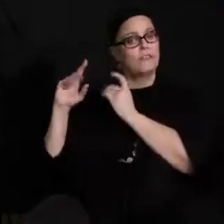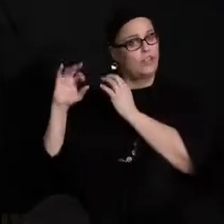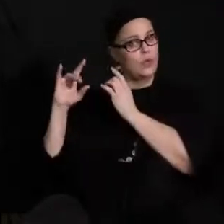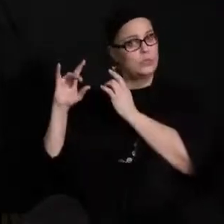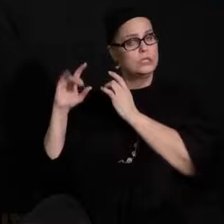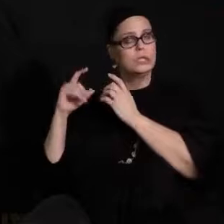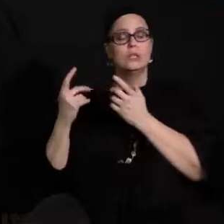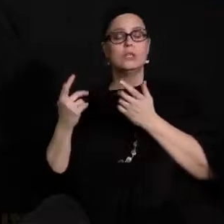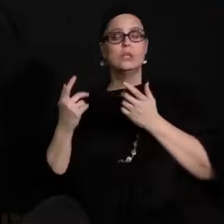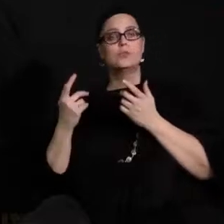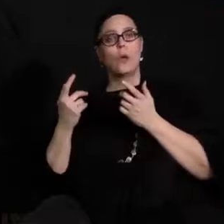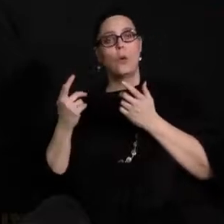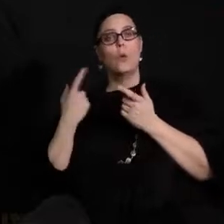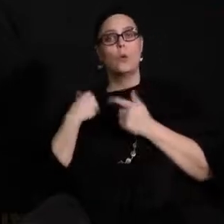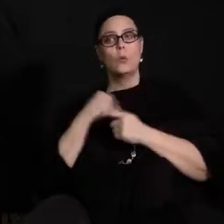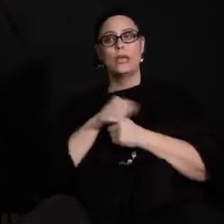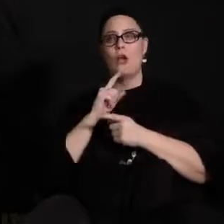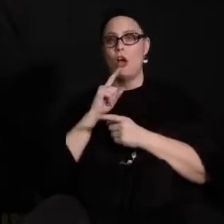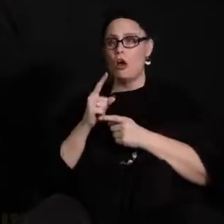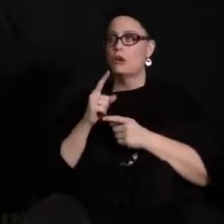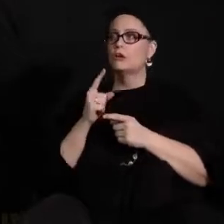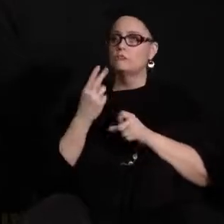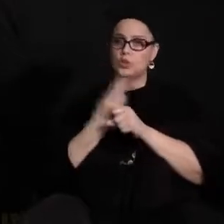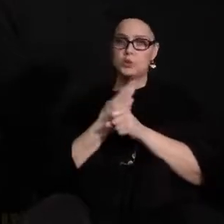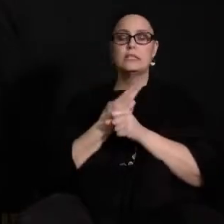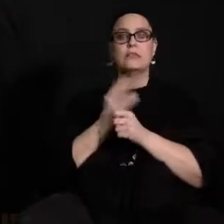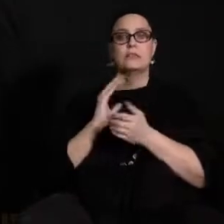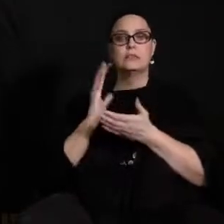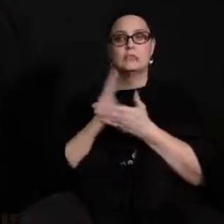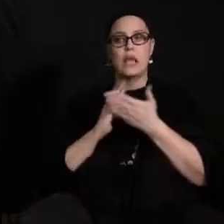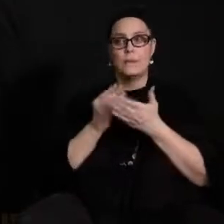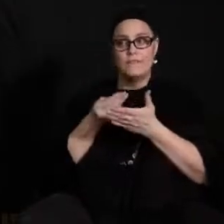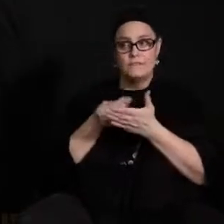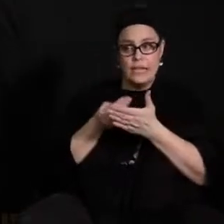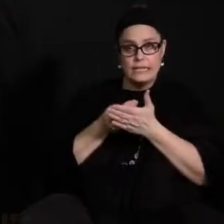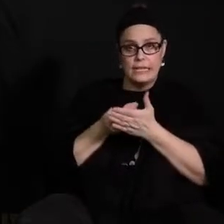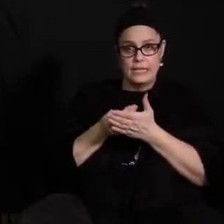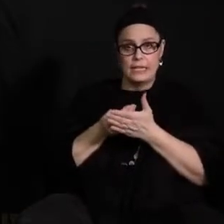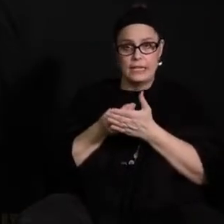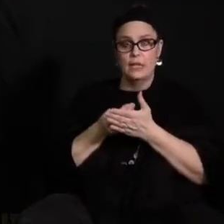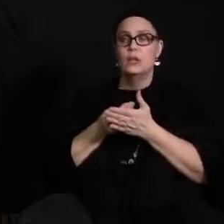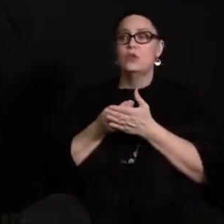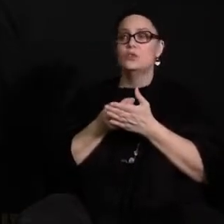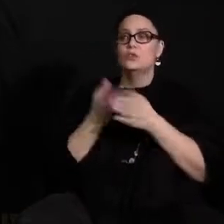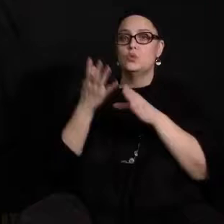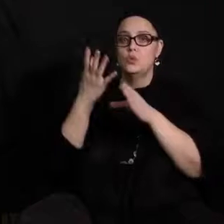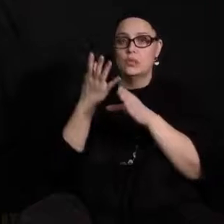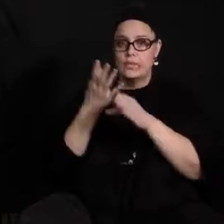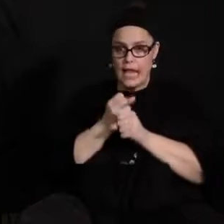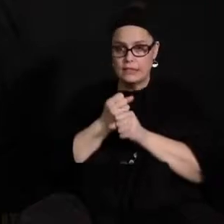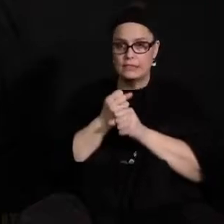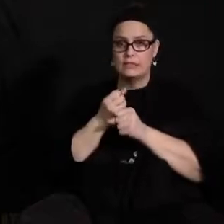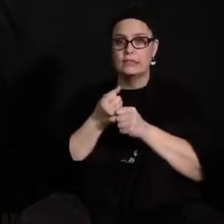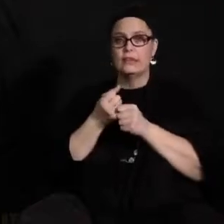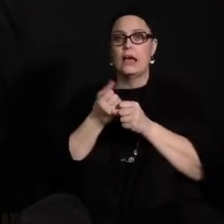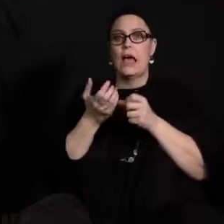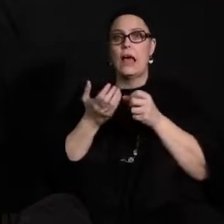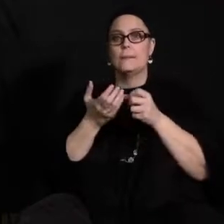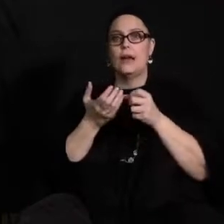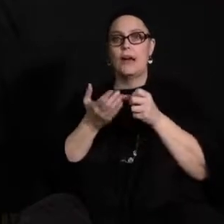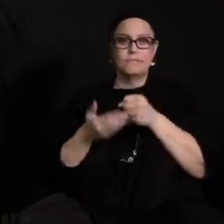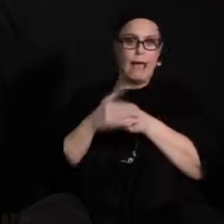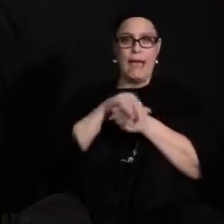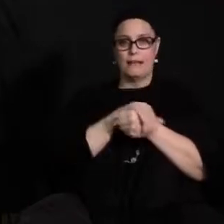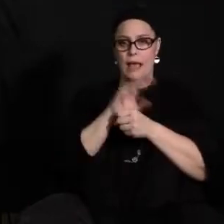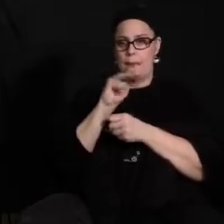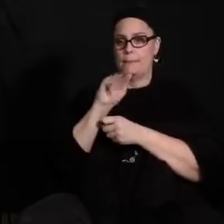have used our um esser funding to uh get masks for all of the instruments